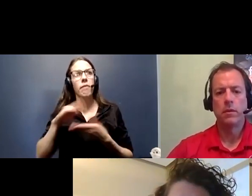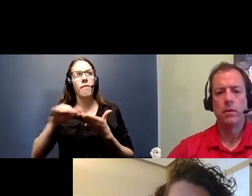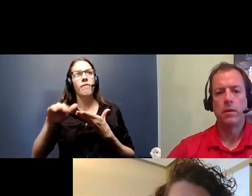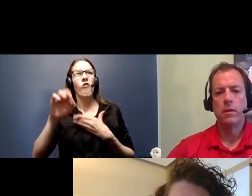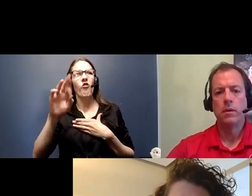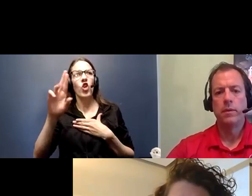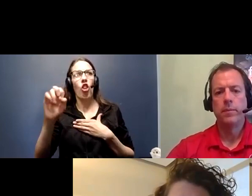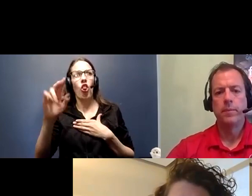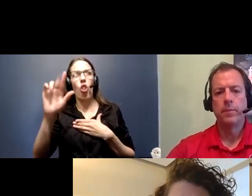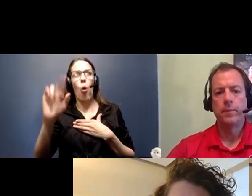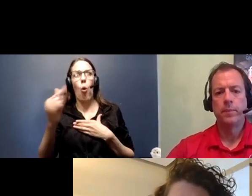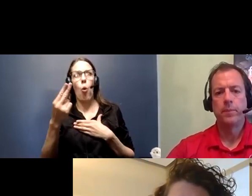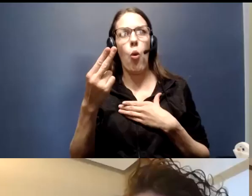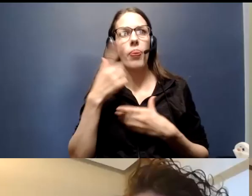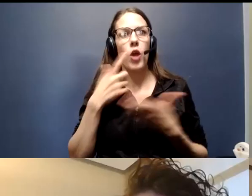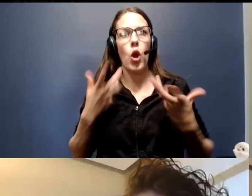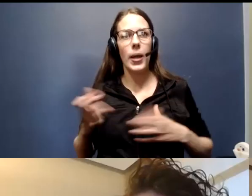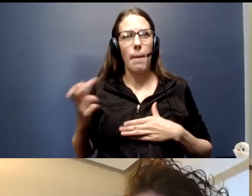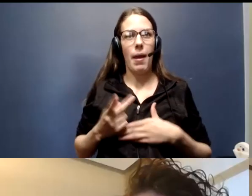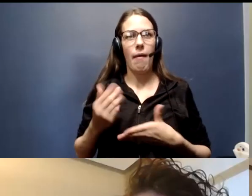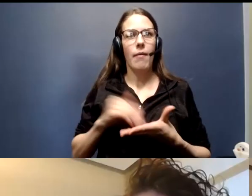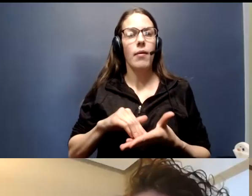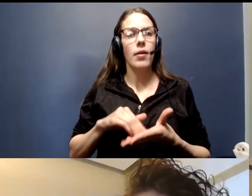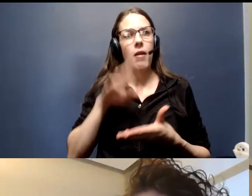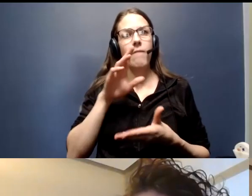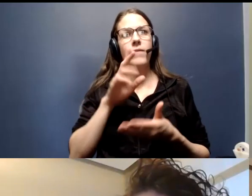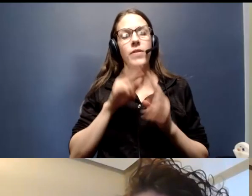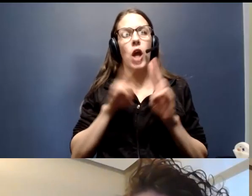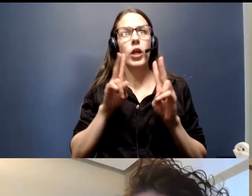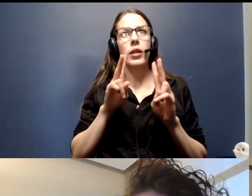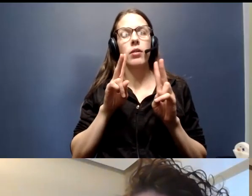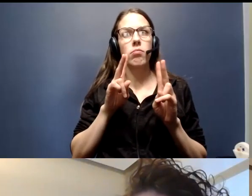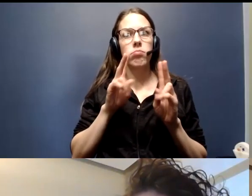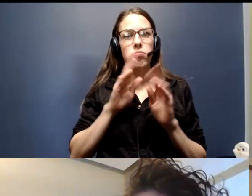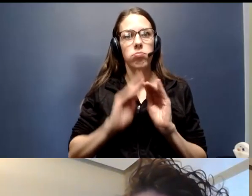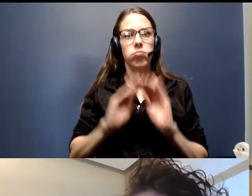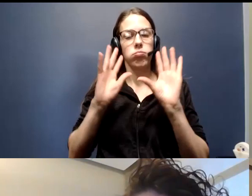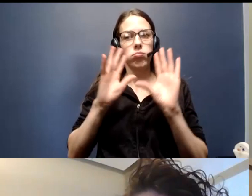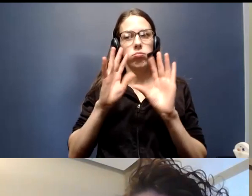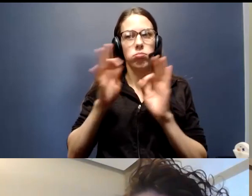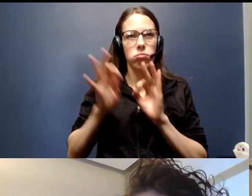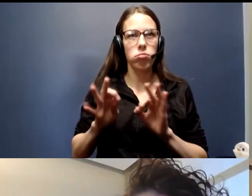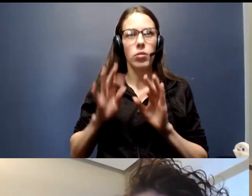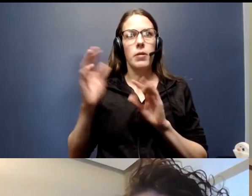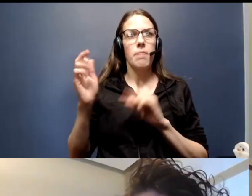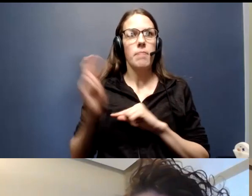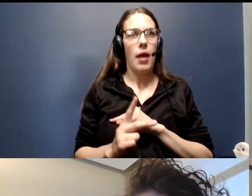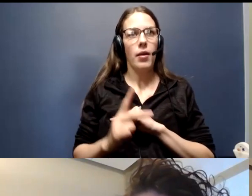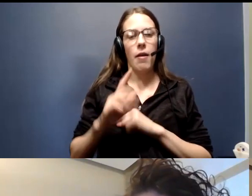back in a very deliberate fashion, though. So, 15 percent out,